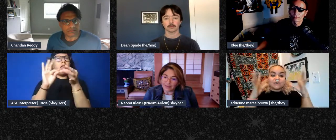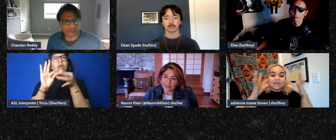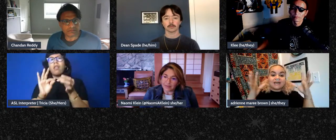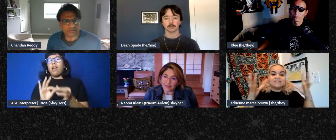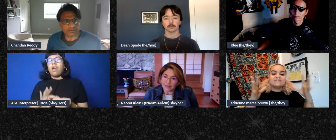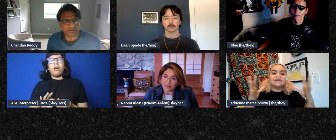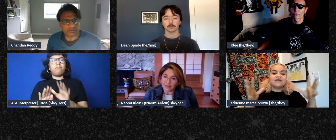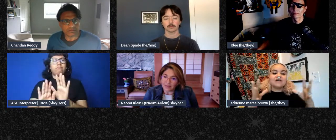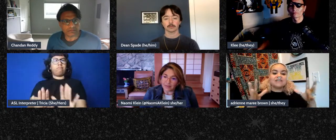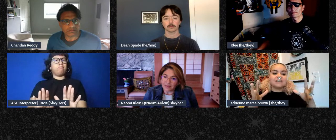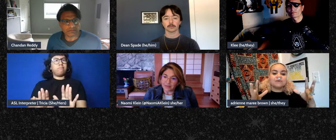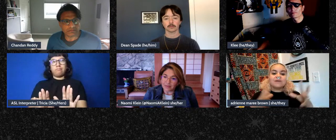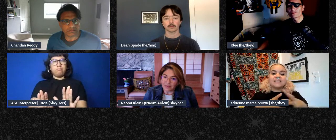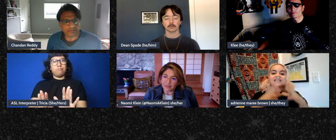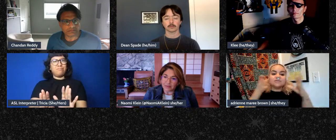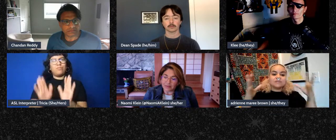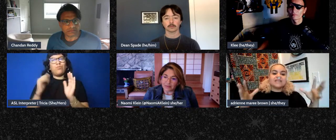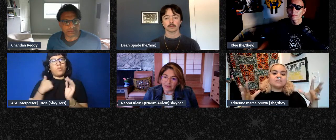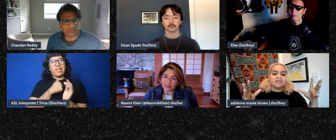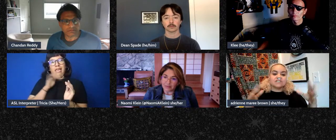actually don't have this figured out yet